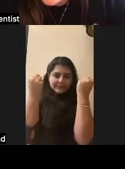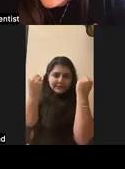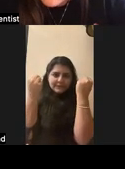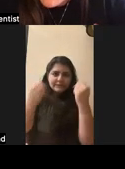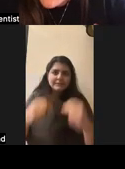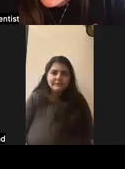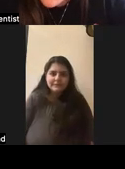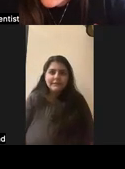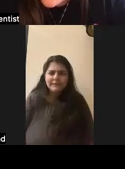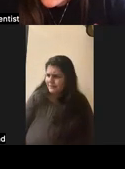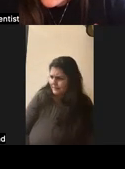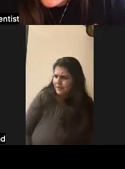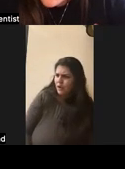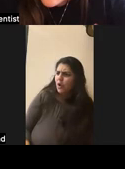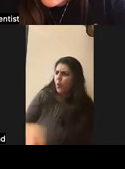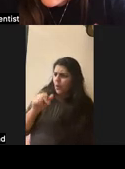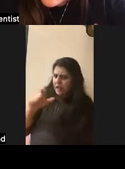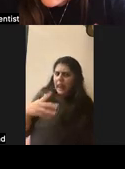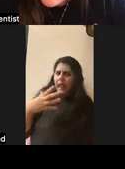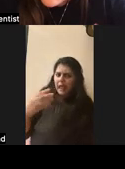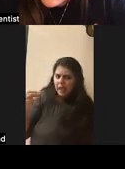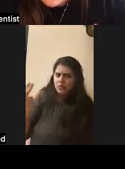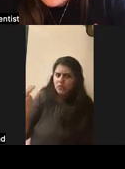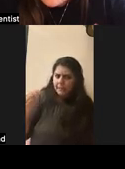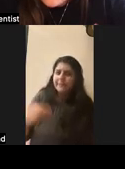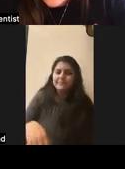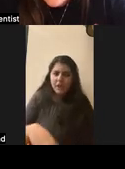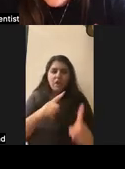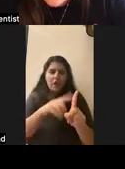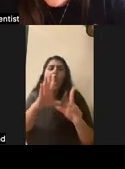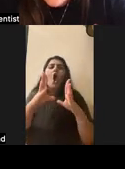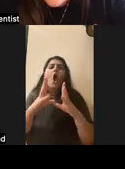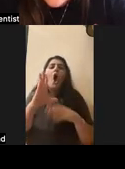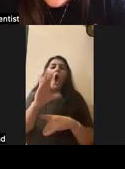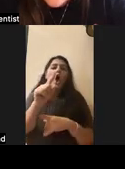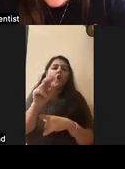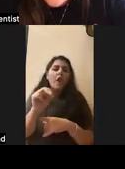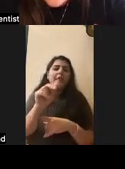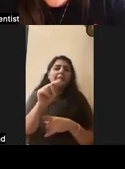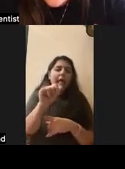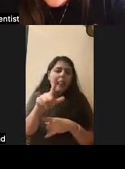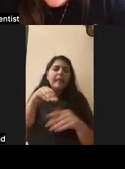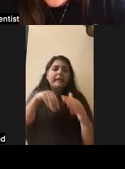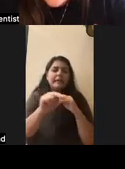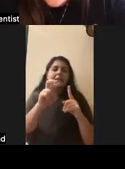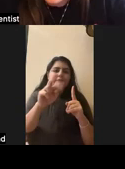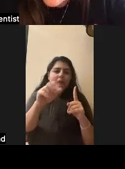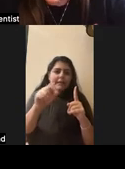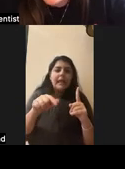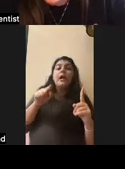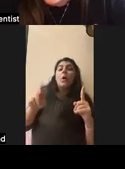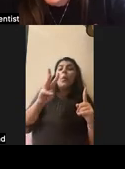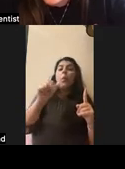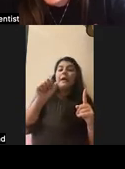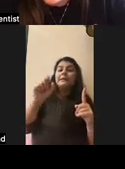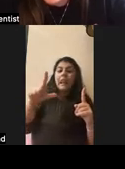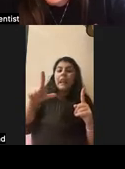Did that weasel kill that rabbit? Yeah. So that is a cottontail, um, in Nevada and the weasel is probably half the size or less and